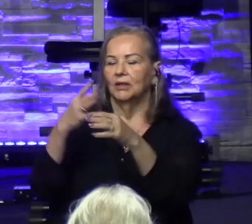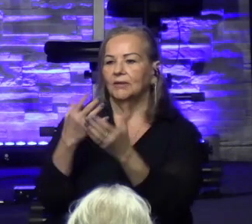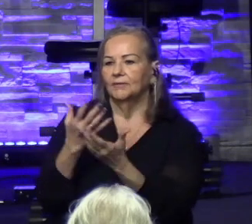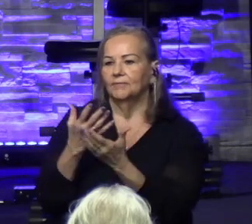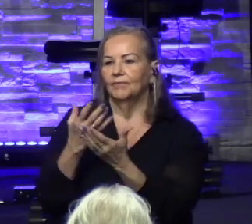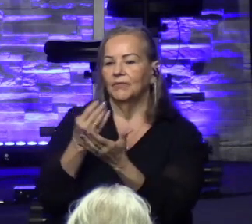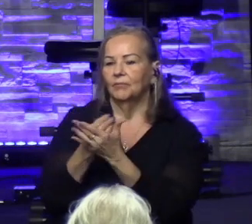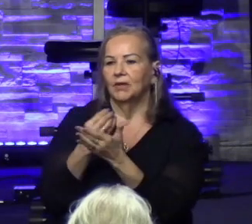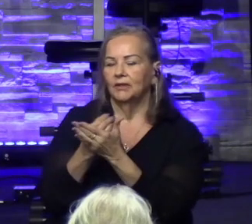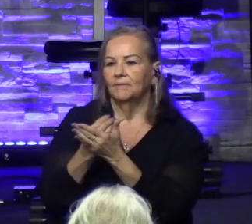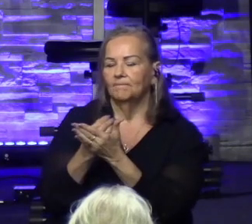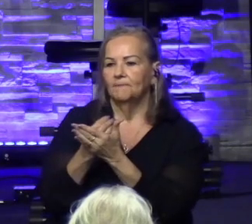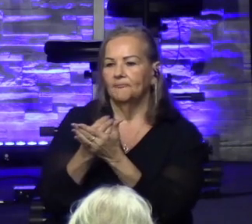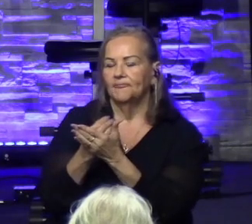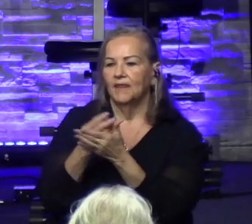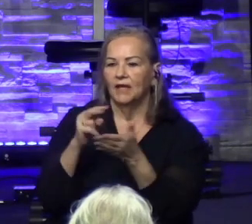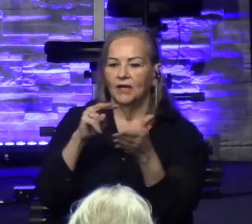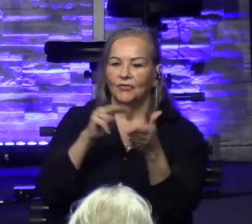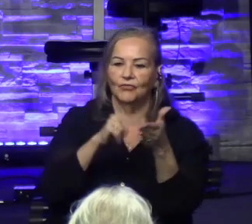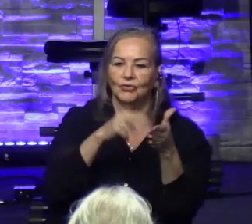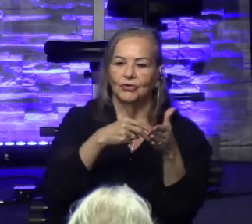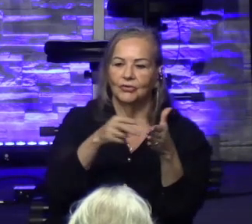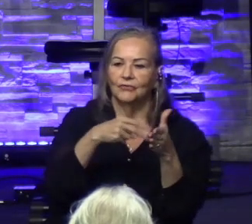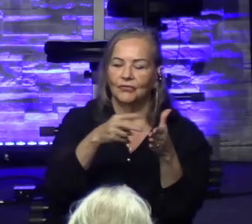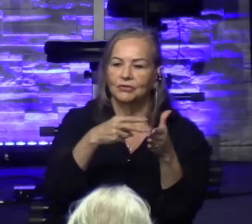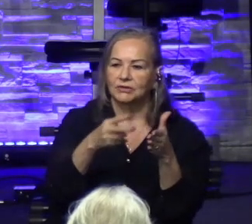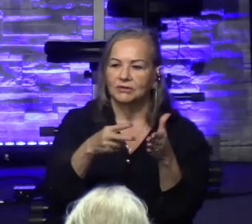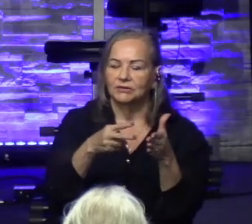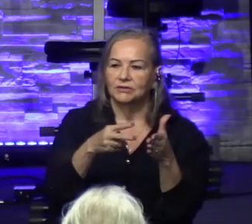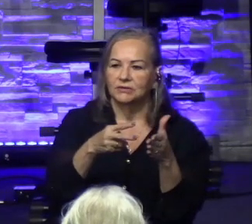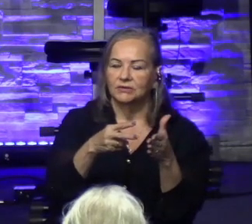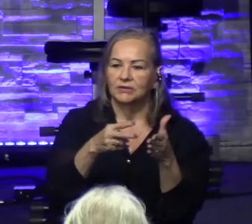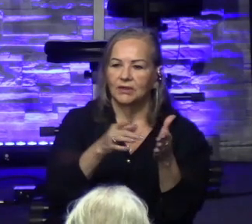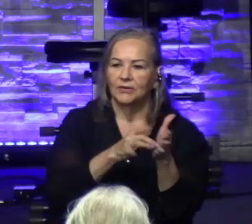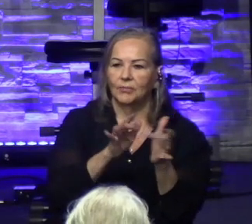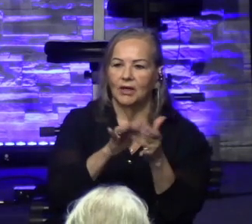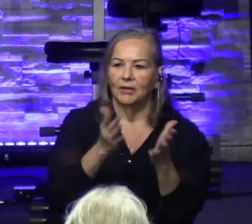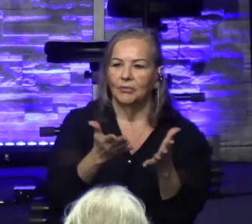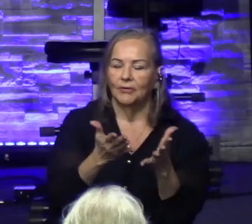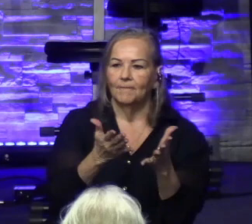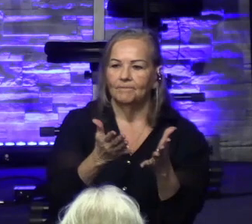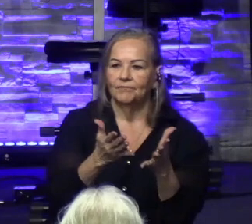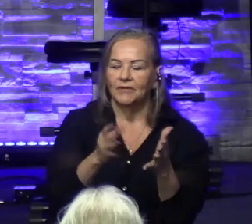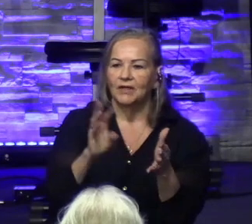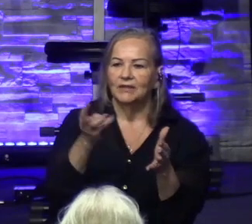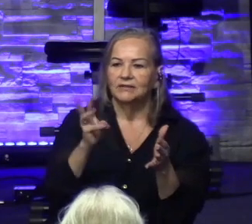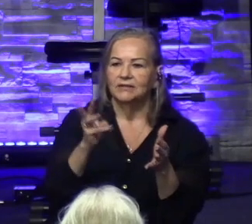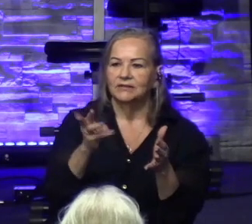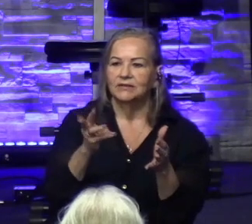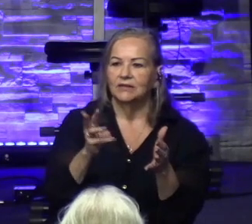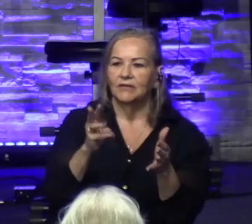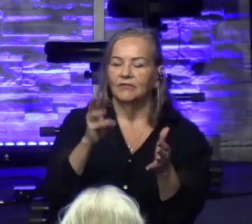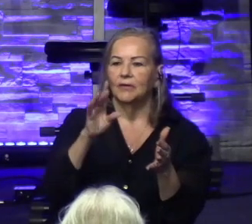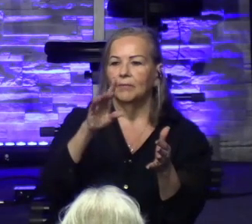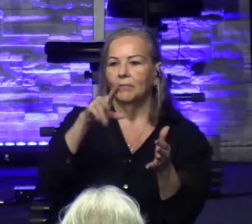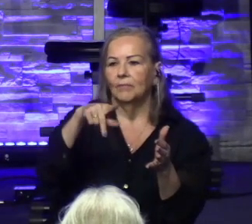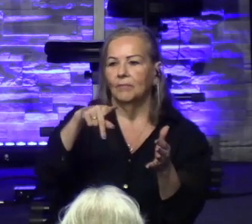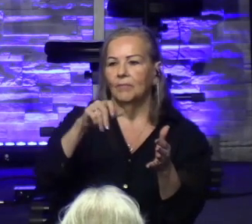If you look at the scriptures, right, of Jesus' parables, 16 out of 29 of them were about money.